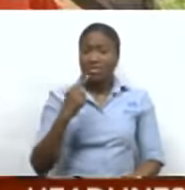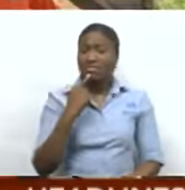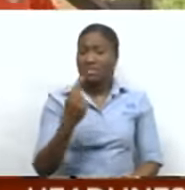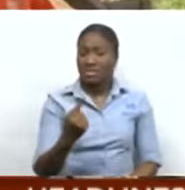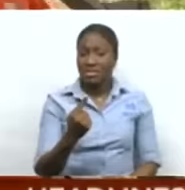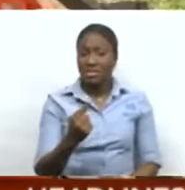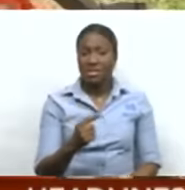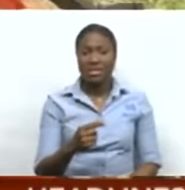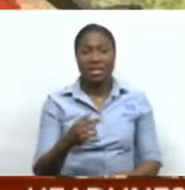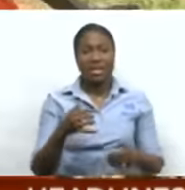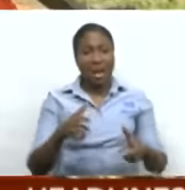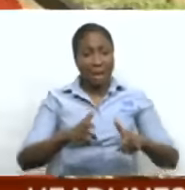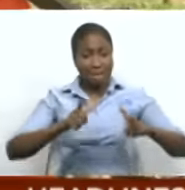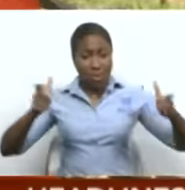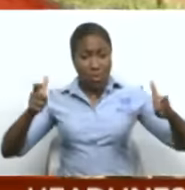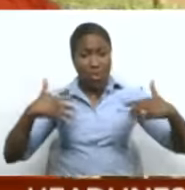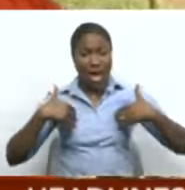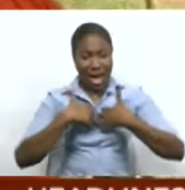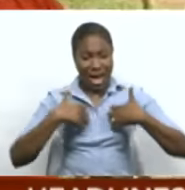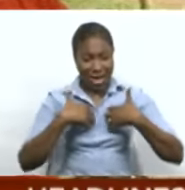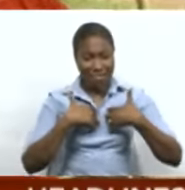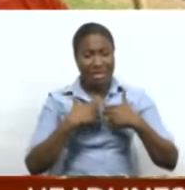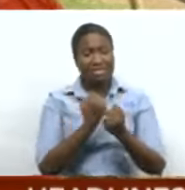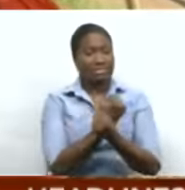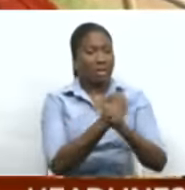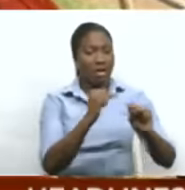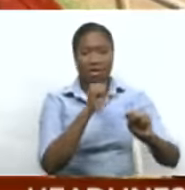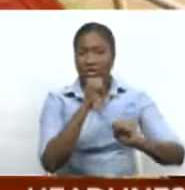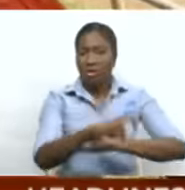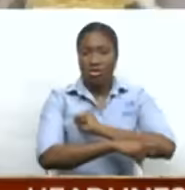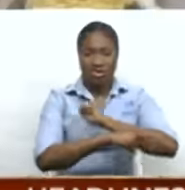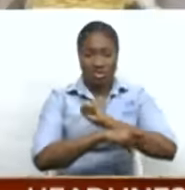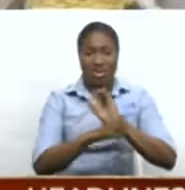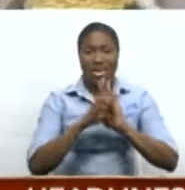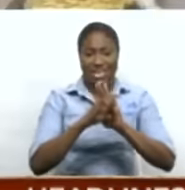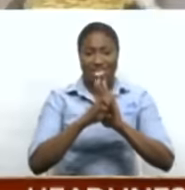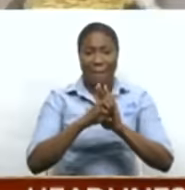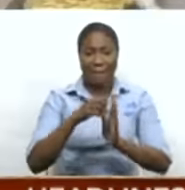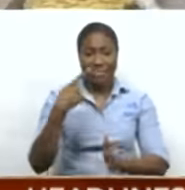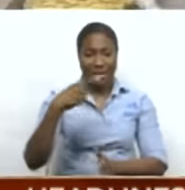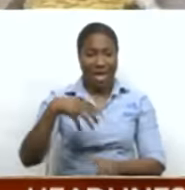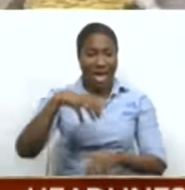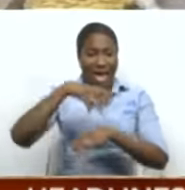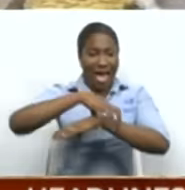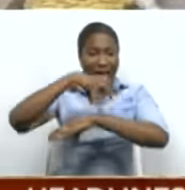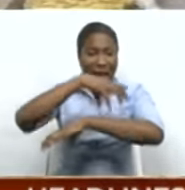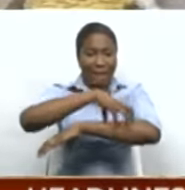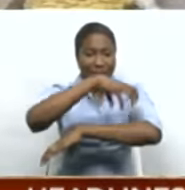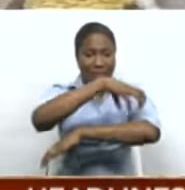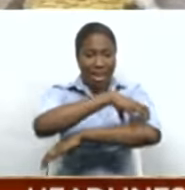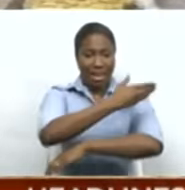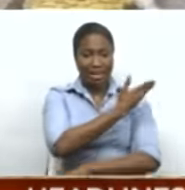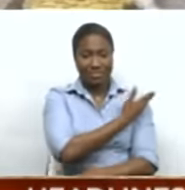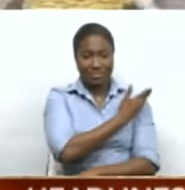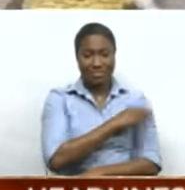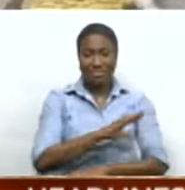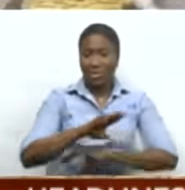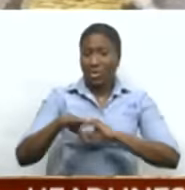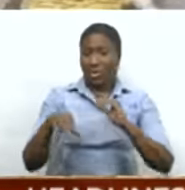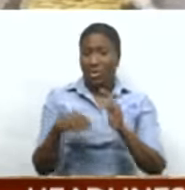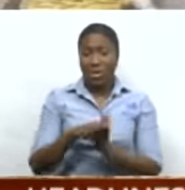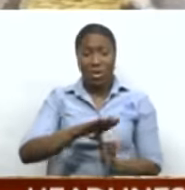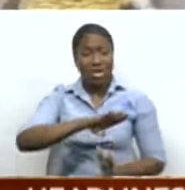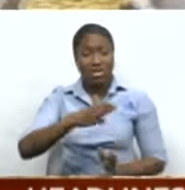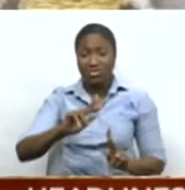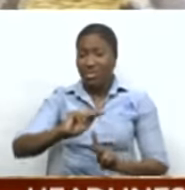spared are the larger ones, like Mojave, the camel. He says all the chickens, all different breeds are